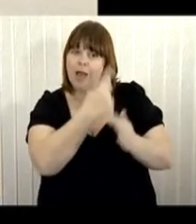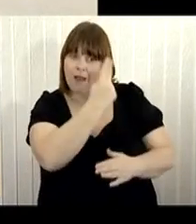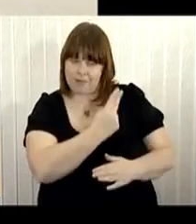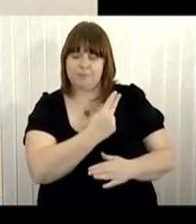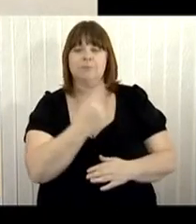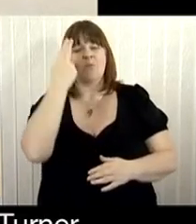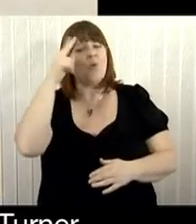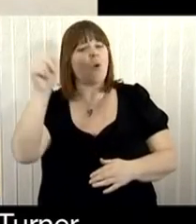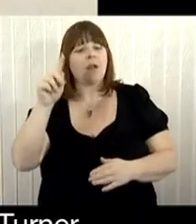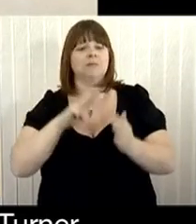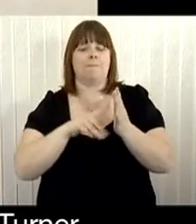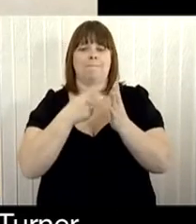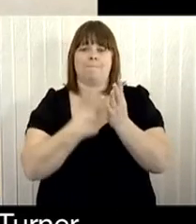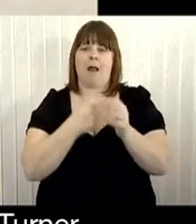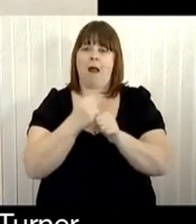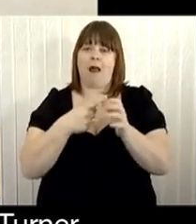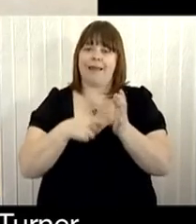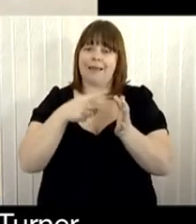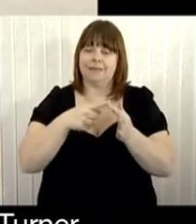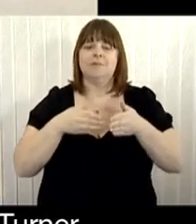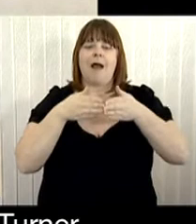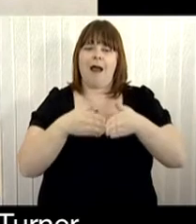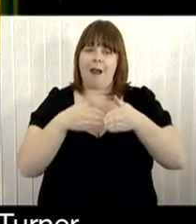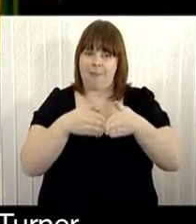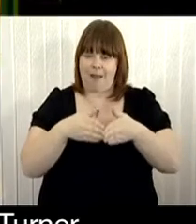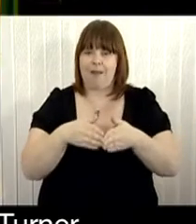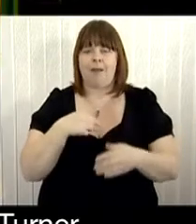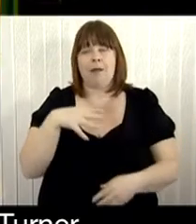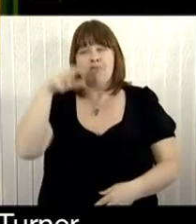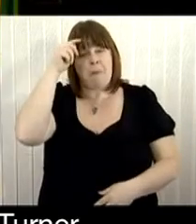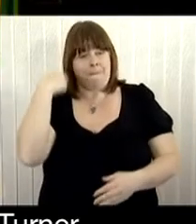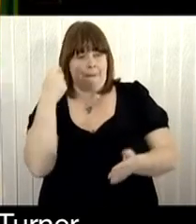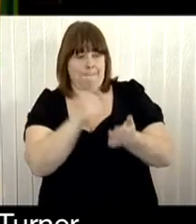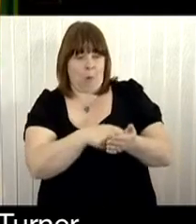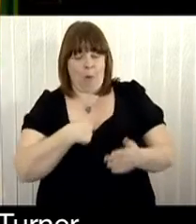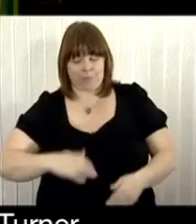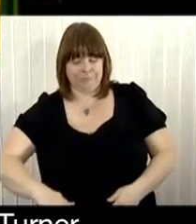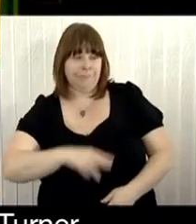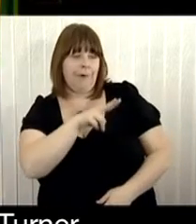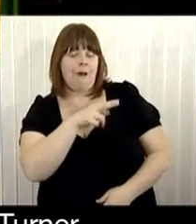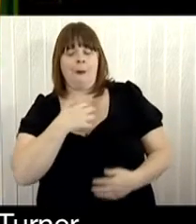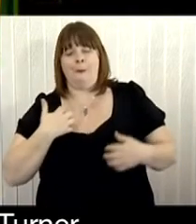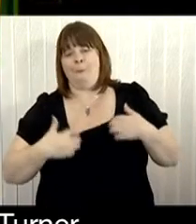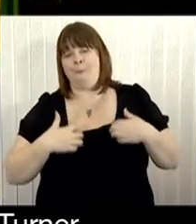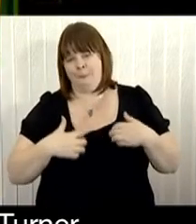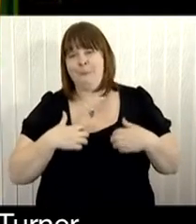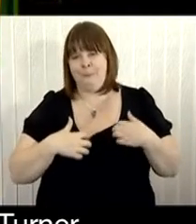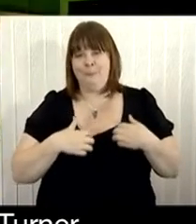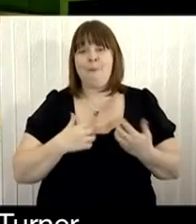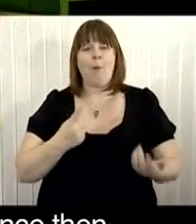to buy. Not just because it was my first Turner, but also my first truly great picture.